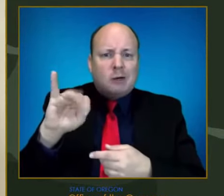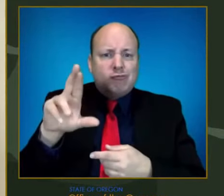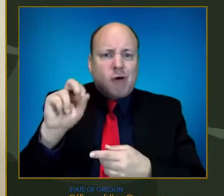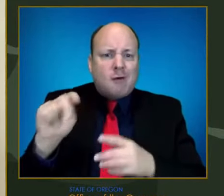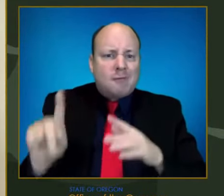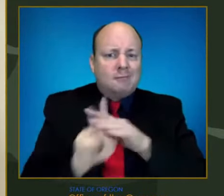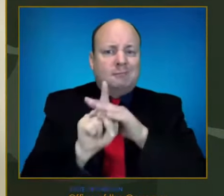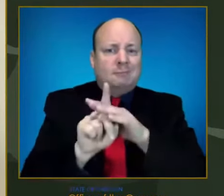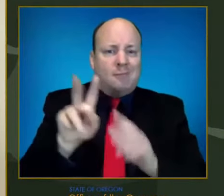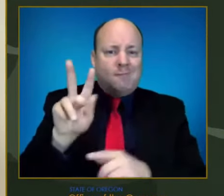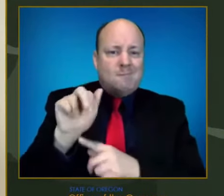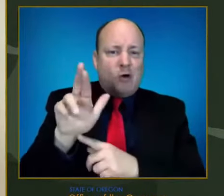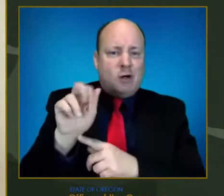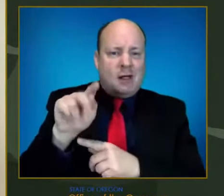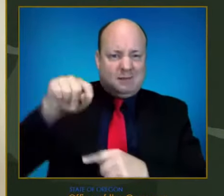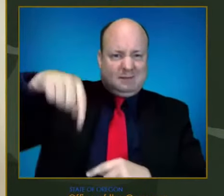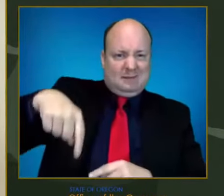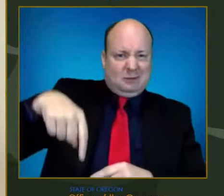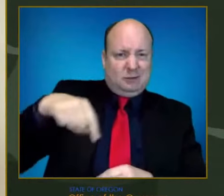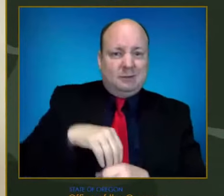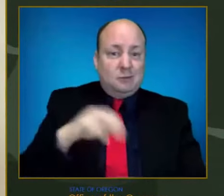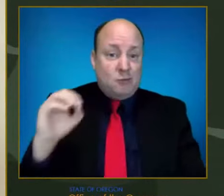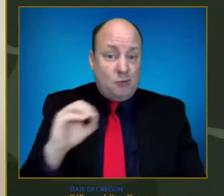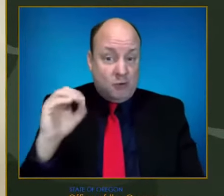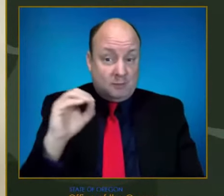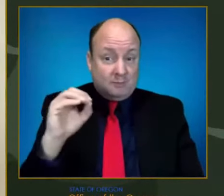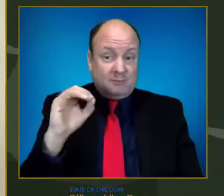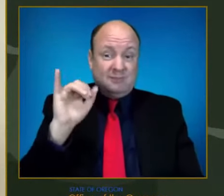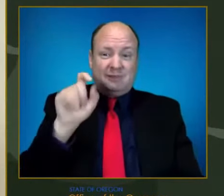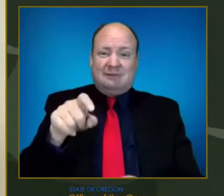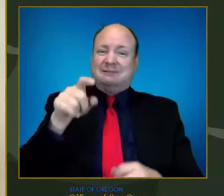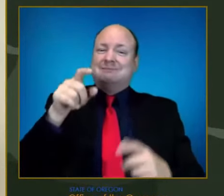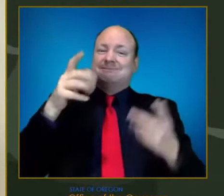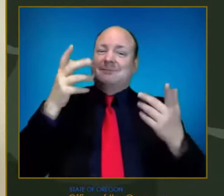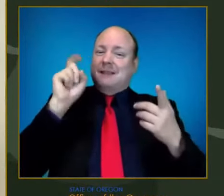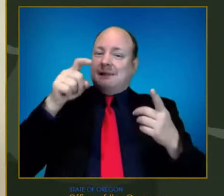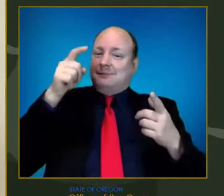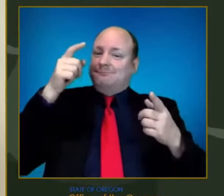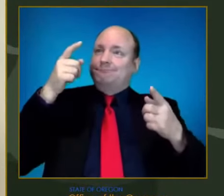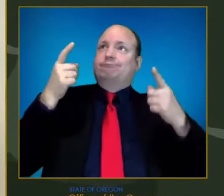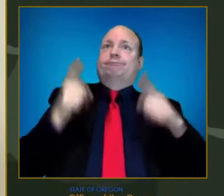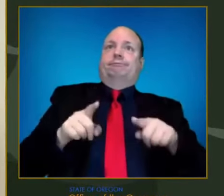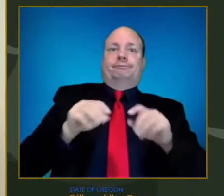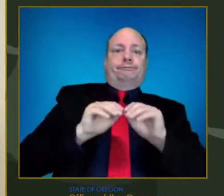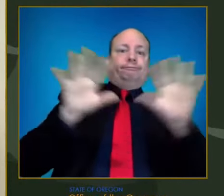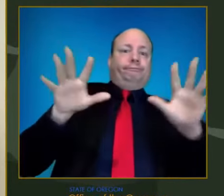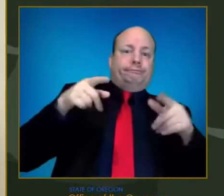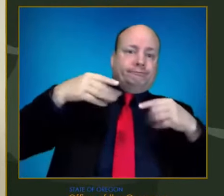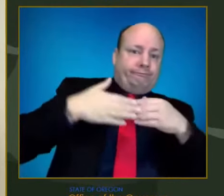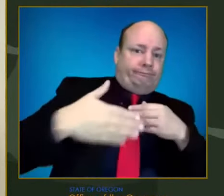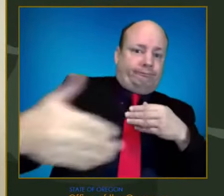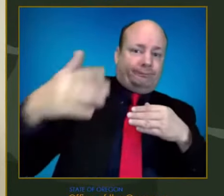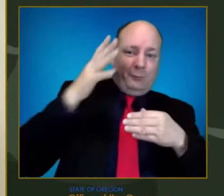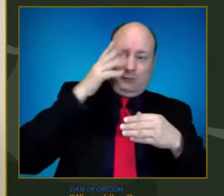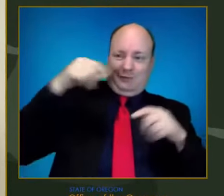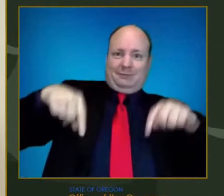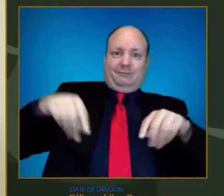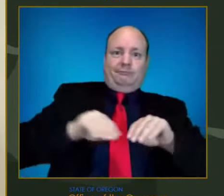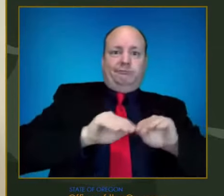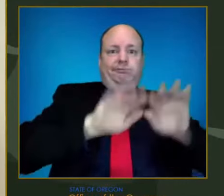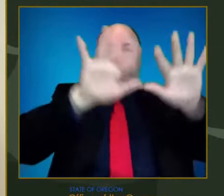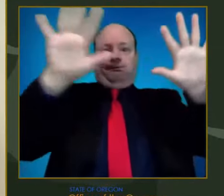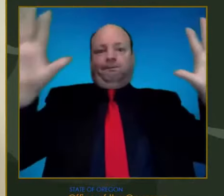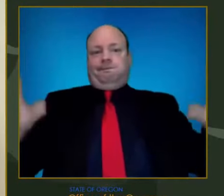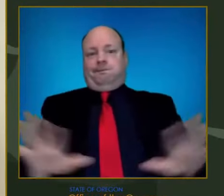It was only a matter of time before Omicron arrived in our state. Unfortunately, it's here just